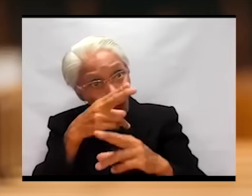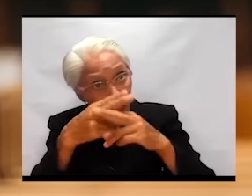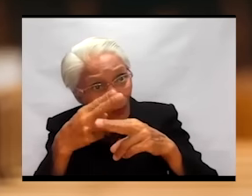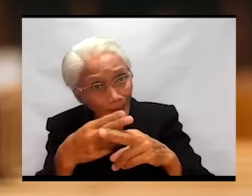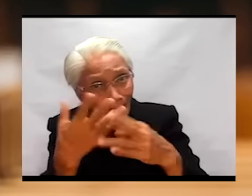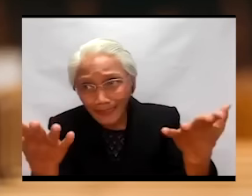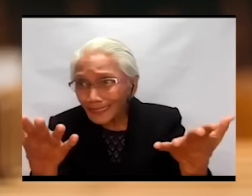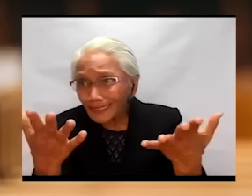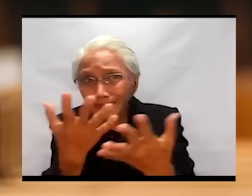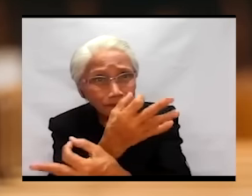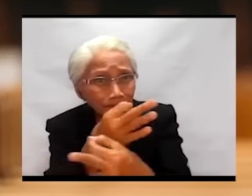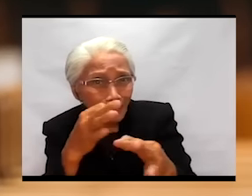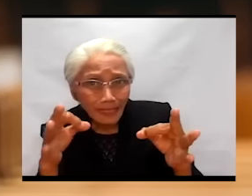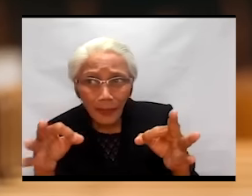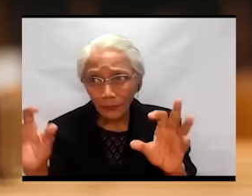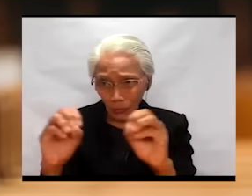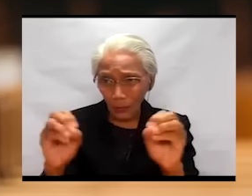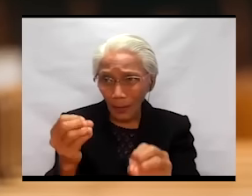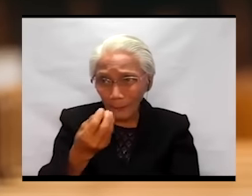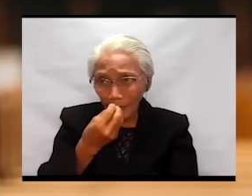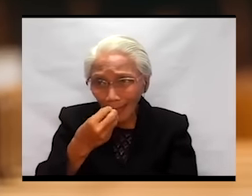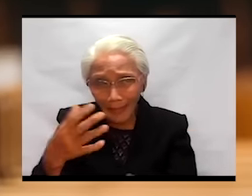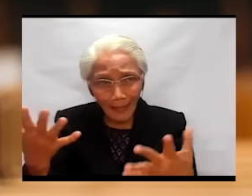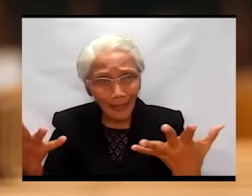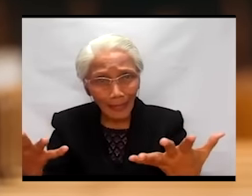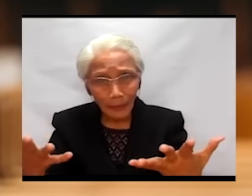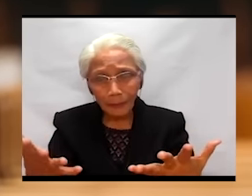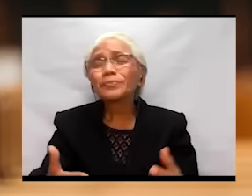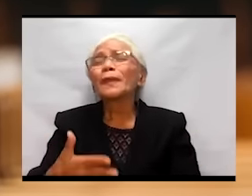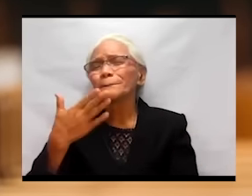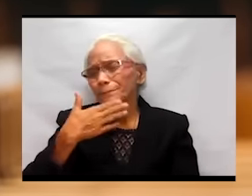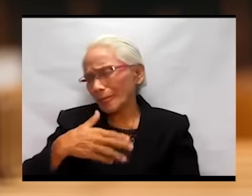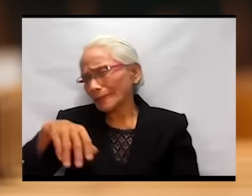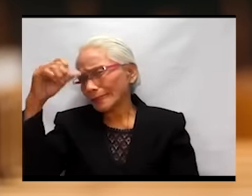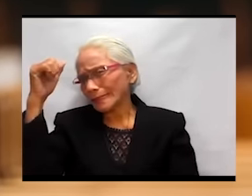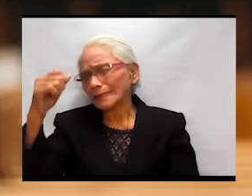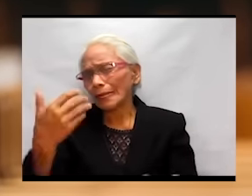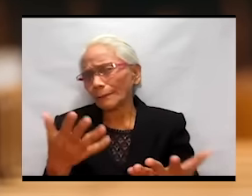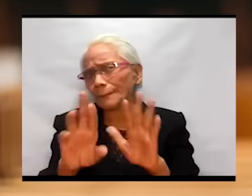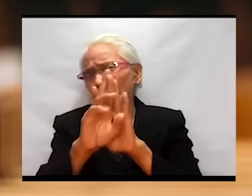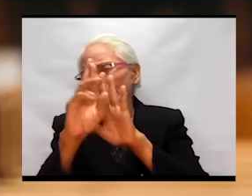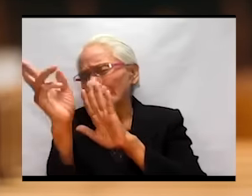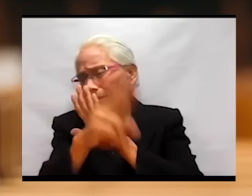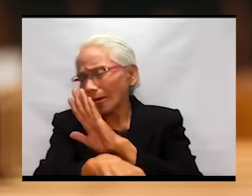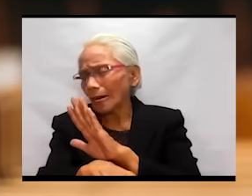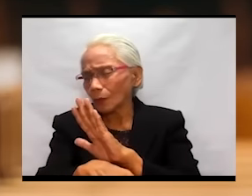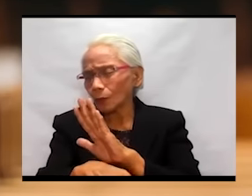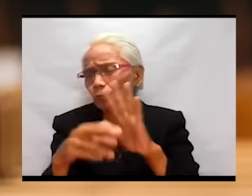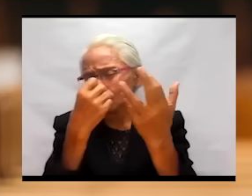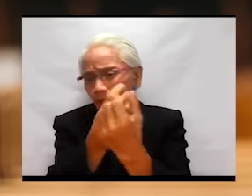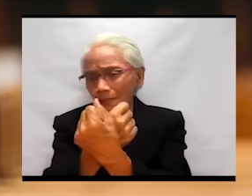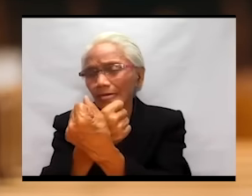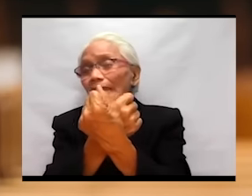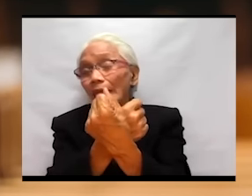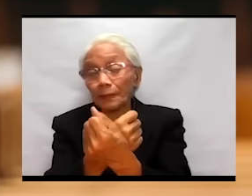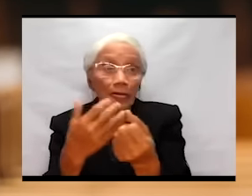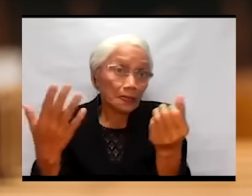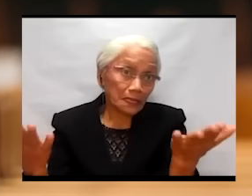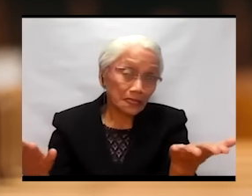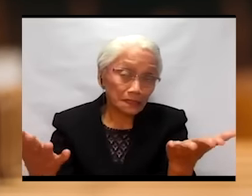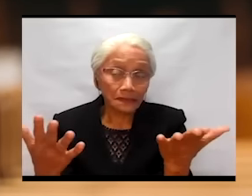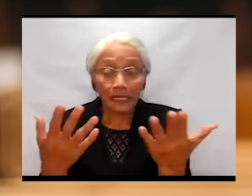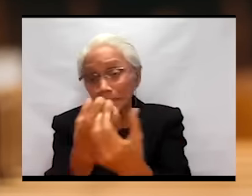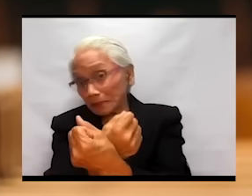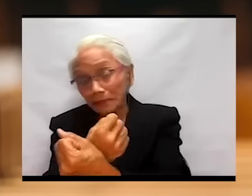I better be, I better return to slavery. At least, as a slave, I had food. But